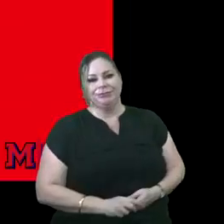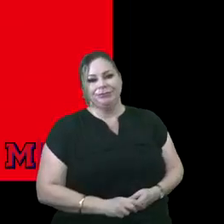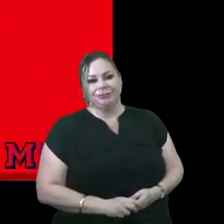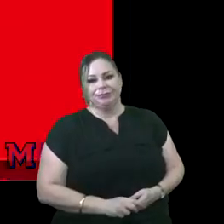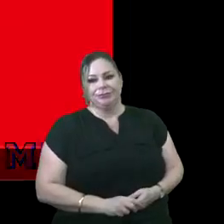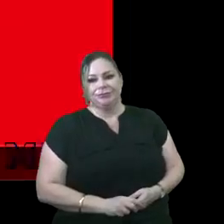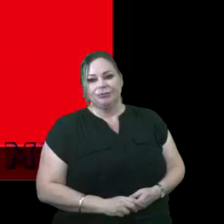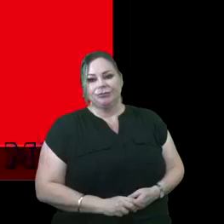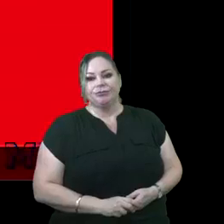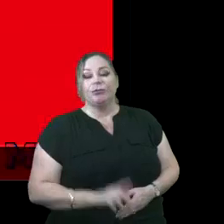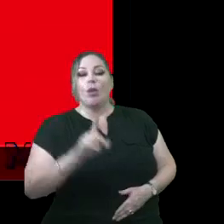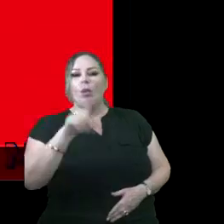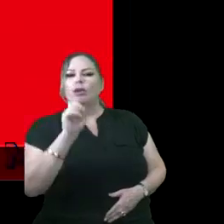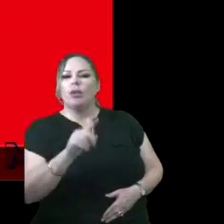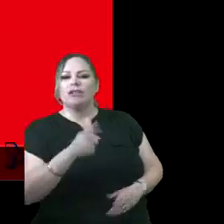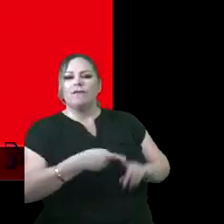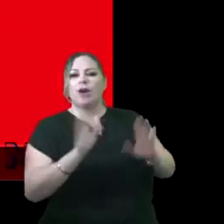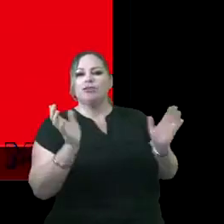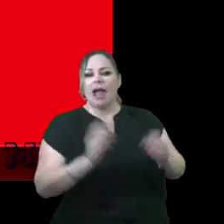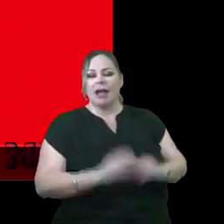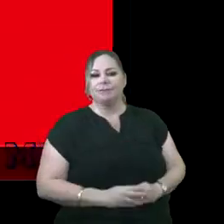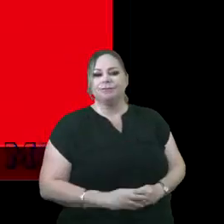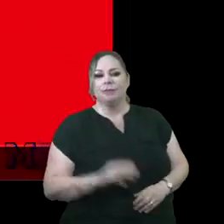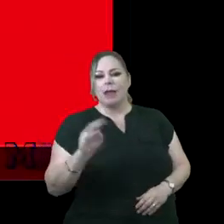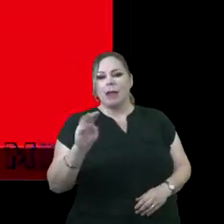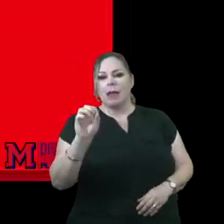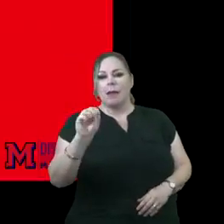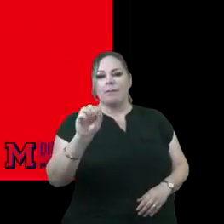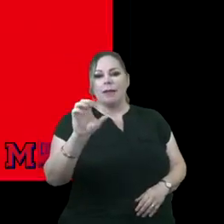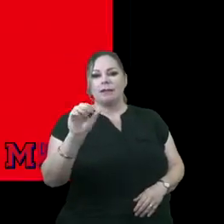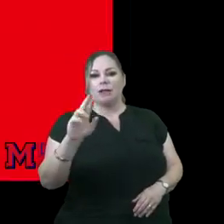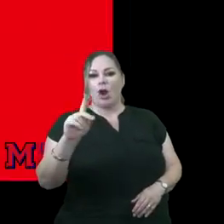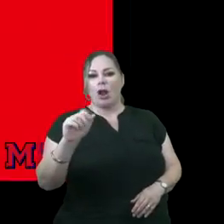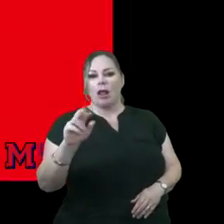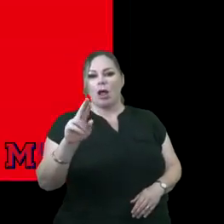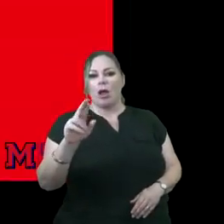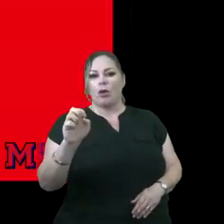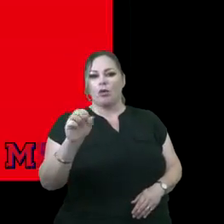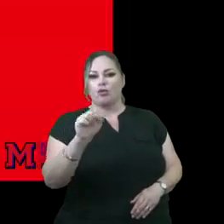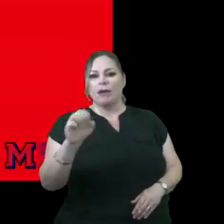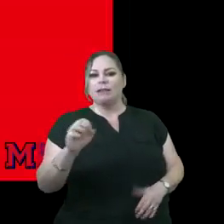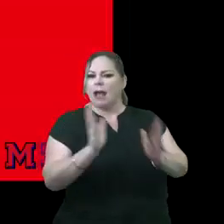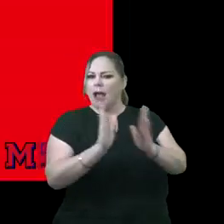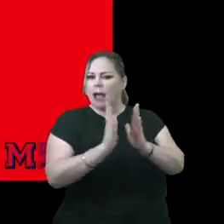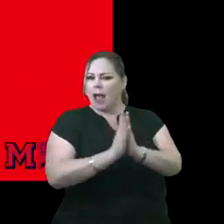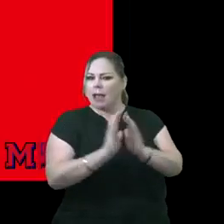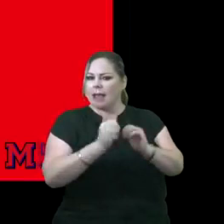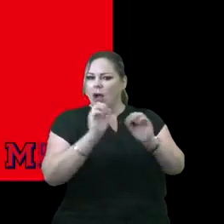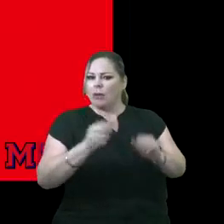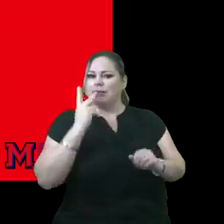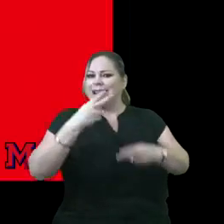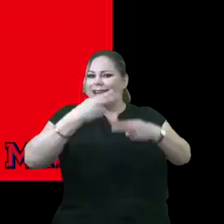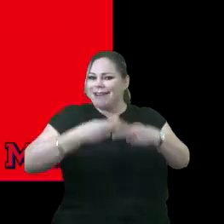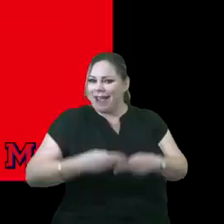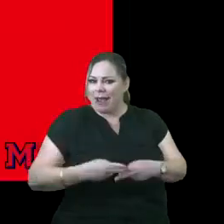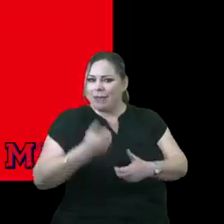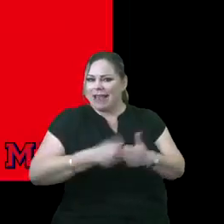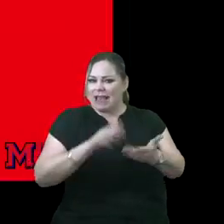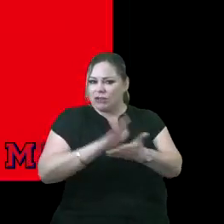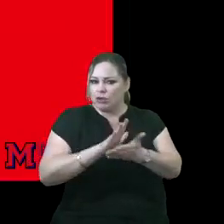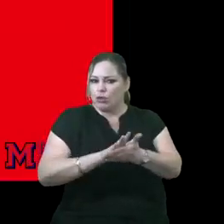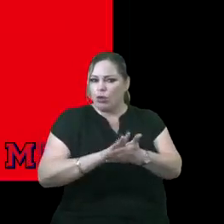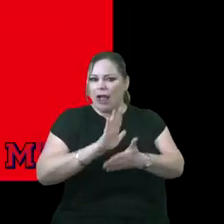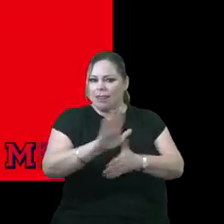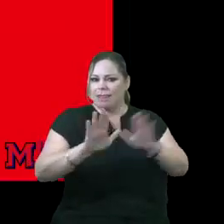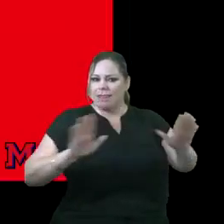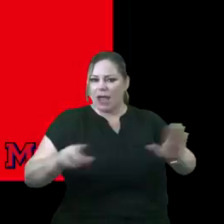And Dr. we do have one question in the chat from Ms. Carla Ruiz. Who asks how can we see the names of each school and their respective rating?